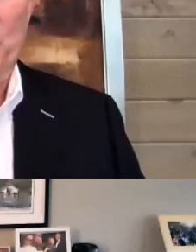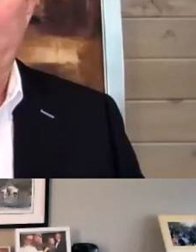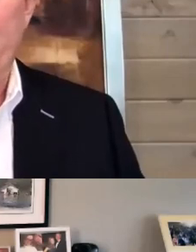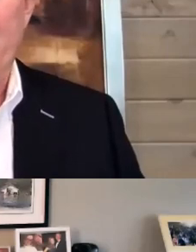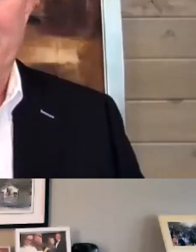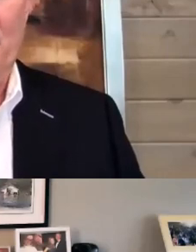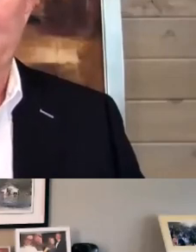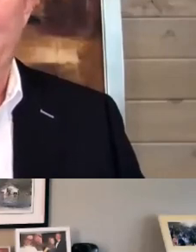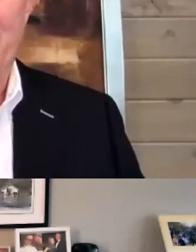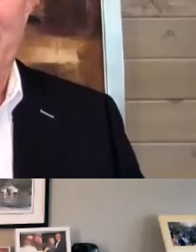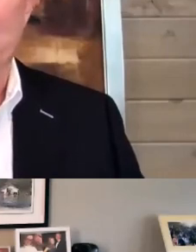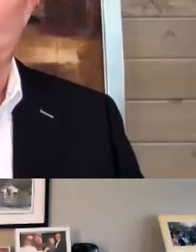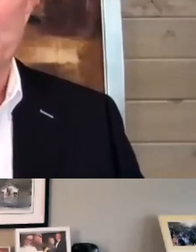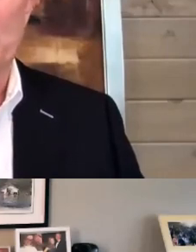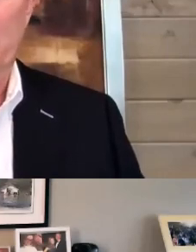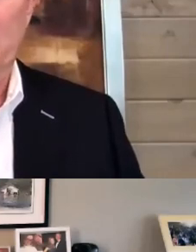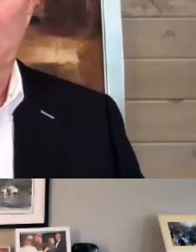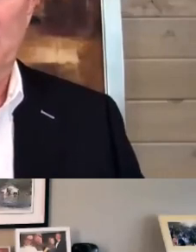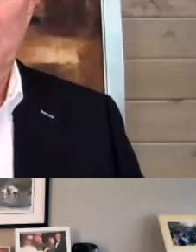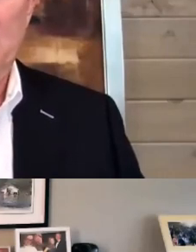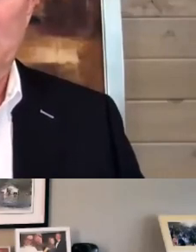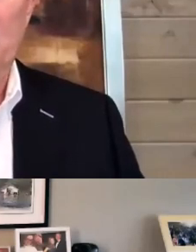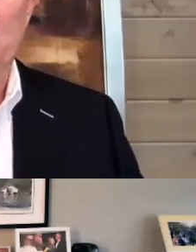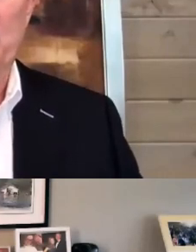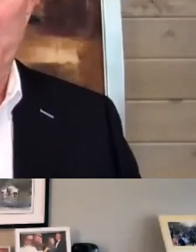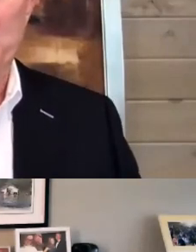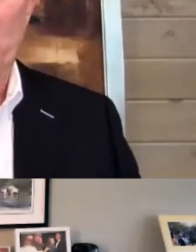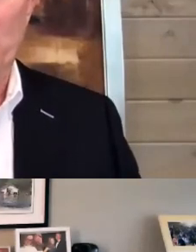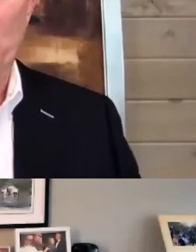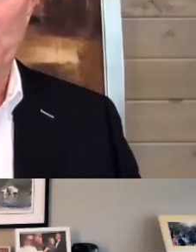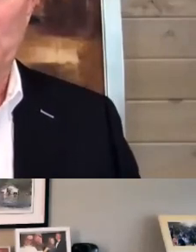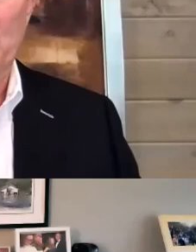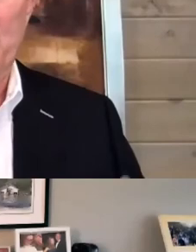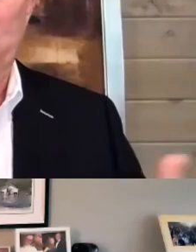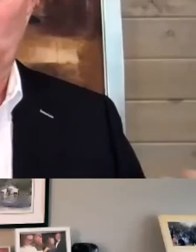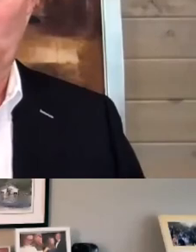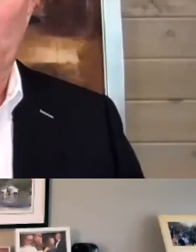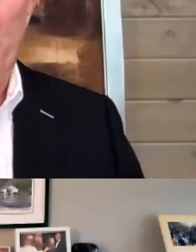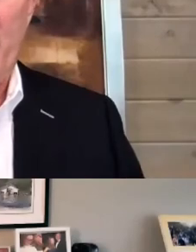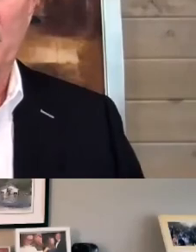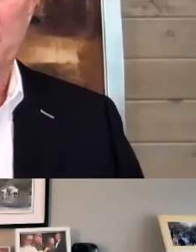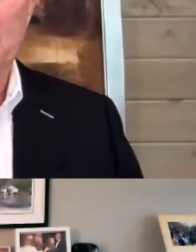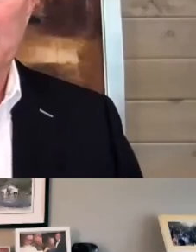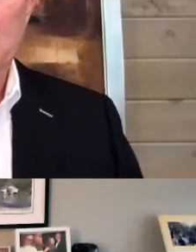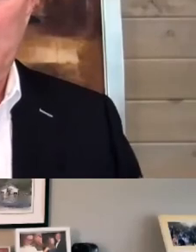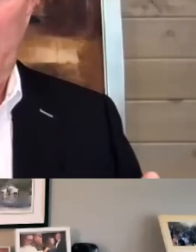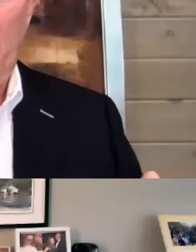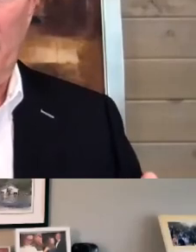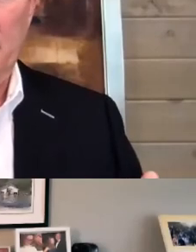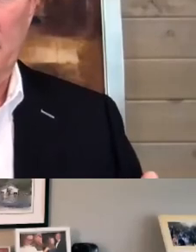And with that, don't take anything personally. Because change is very personal and people react.